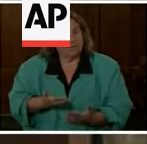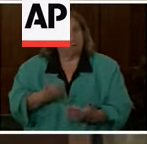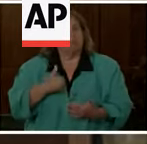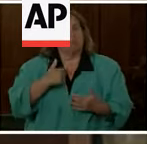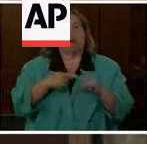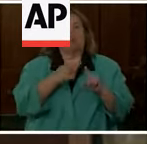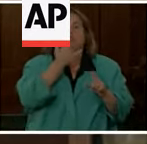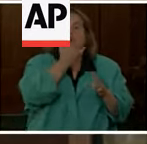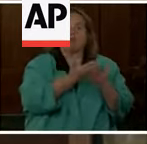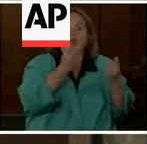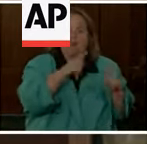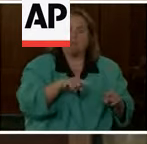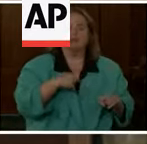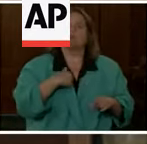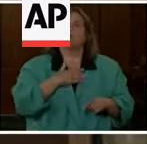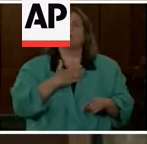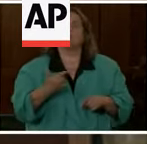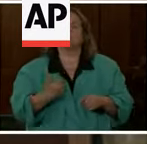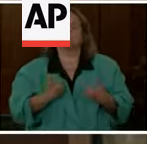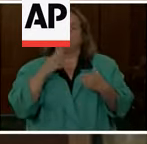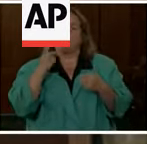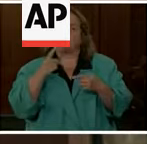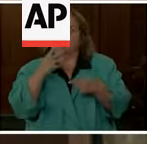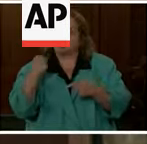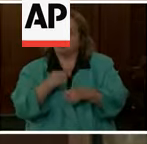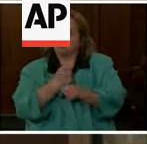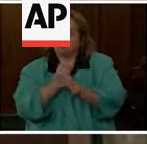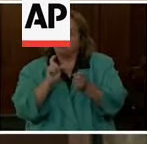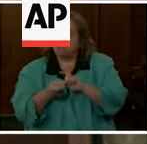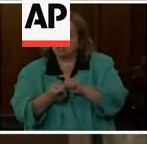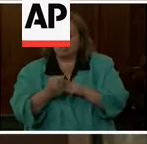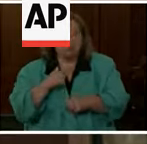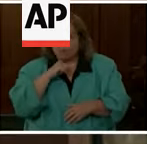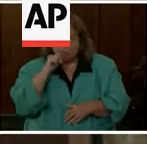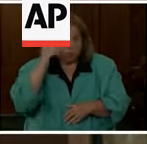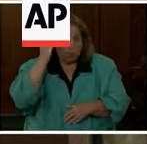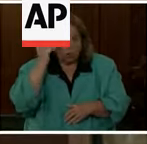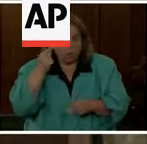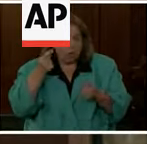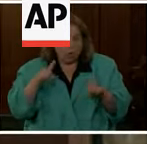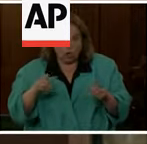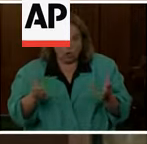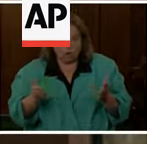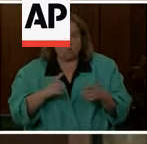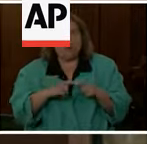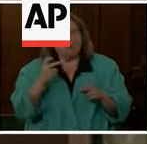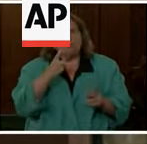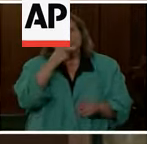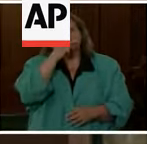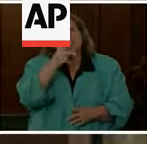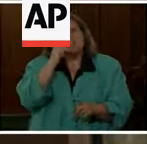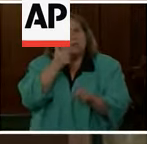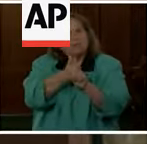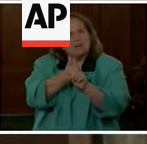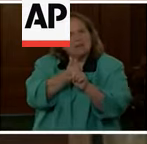uh, and I'm willing to try to live up to it and to make change. We don't know that that occurred here. And that's why I want people to see it for themselves. And they